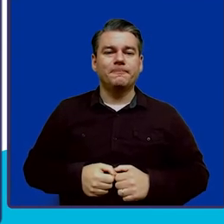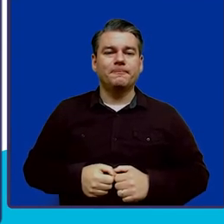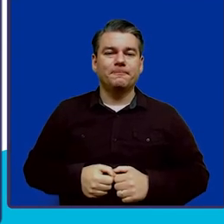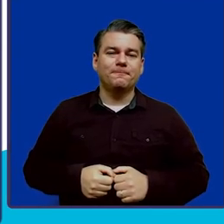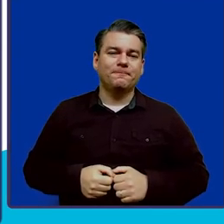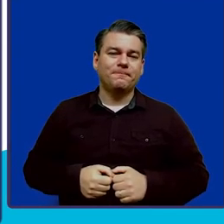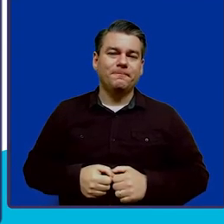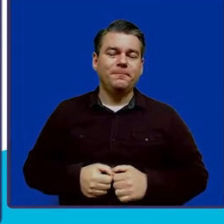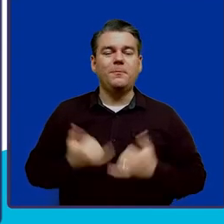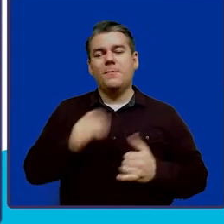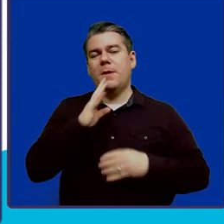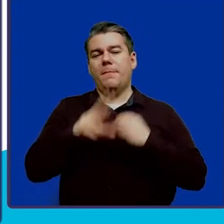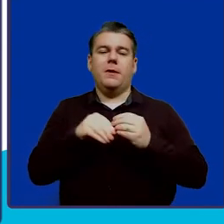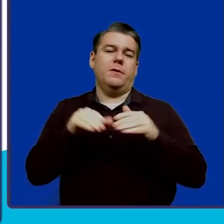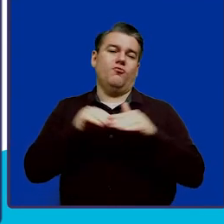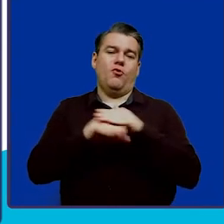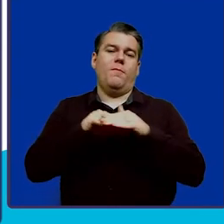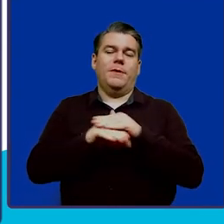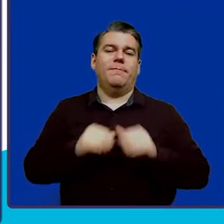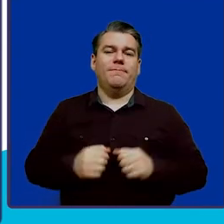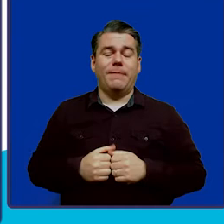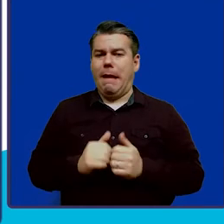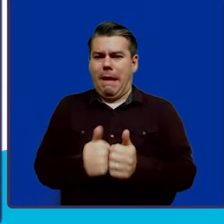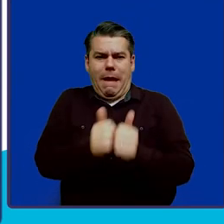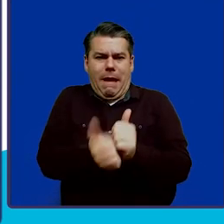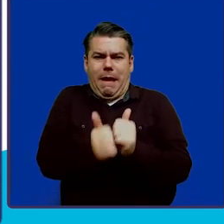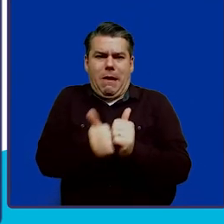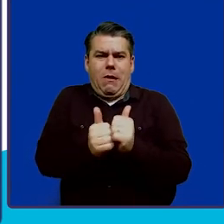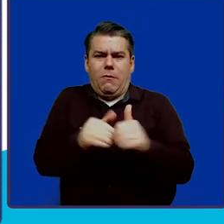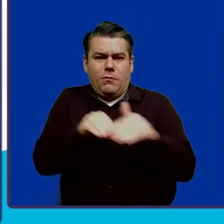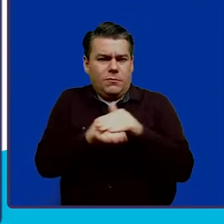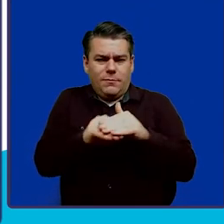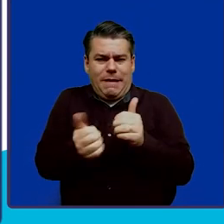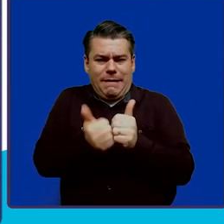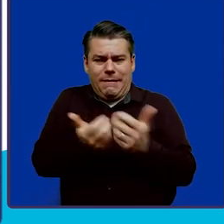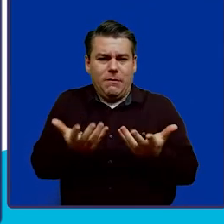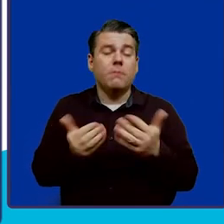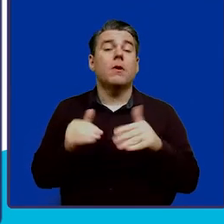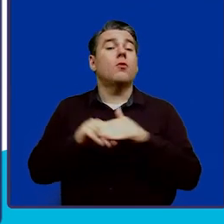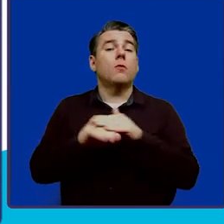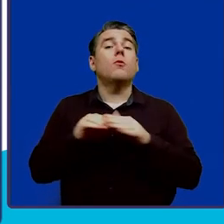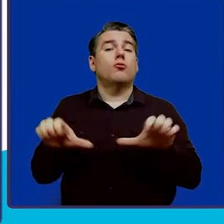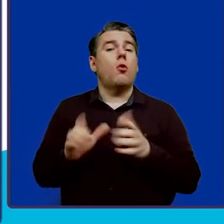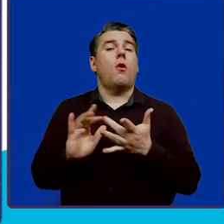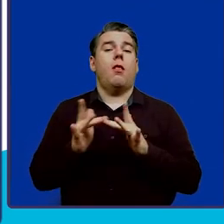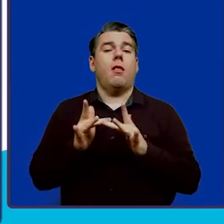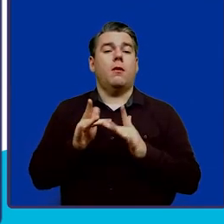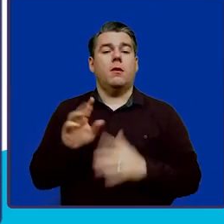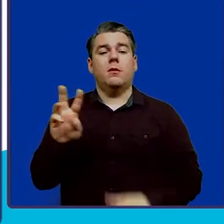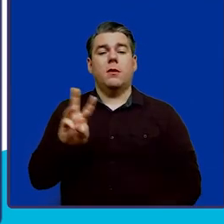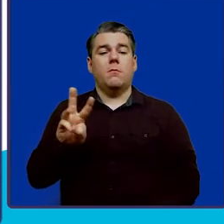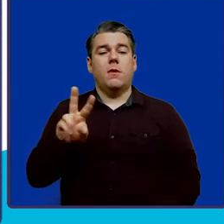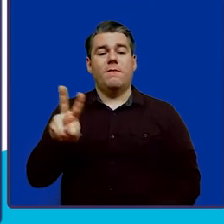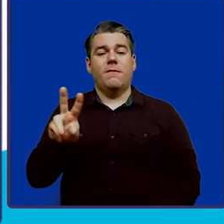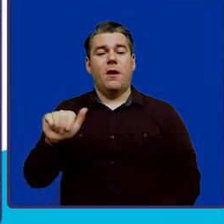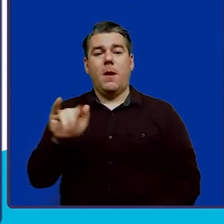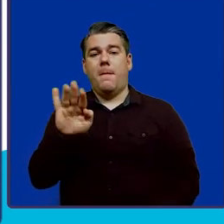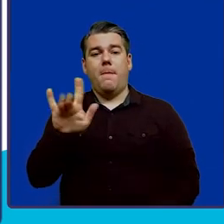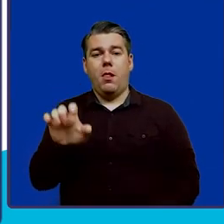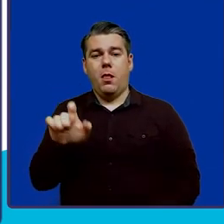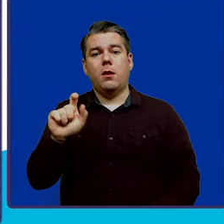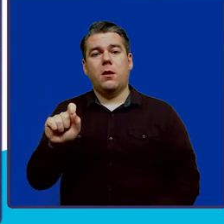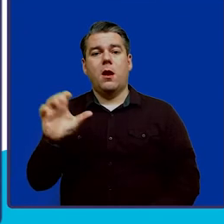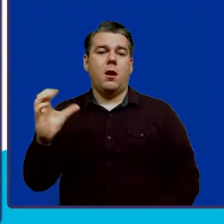So, let's talk about enrollment. How to enroll. Enrollment is done online at wvable.com.